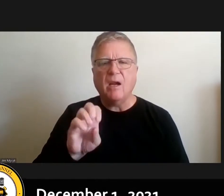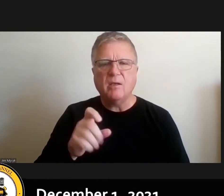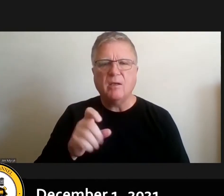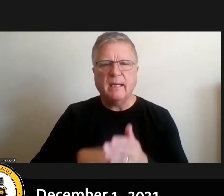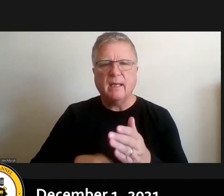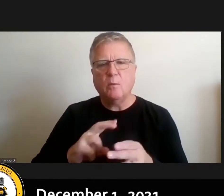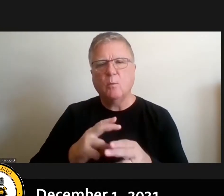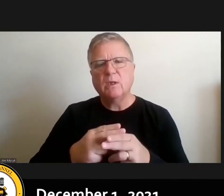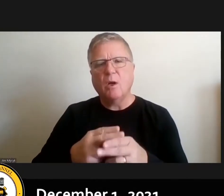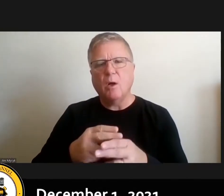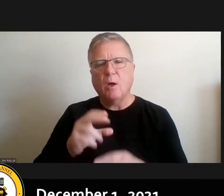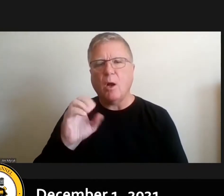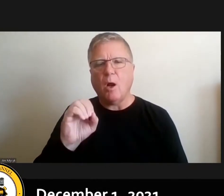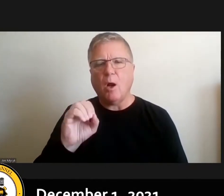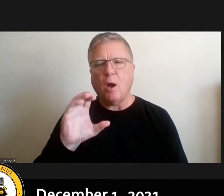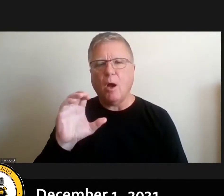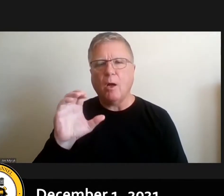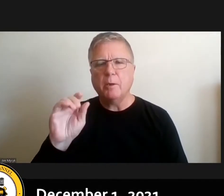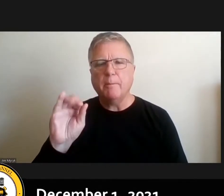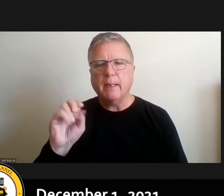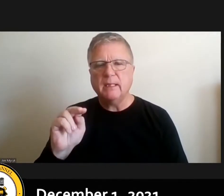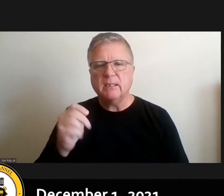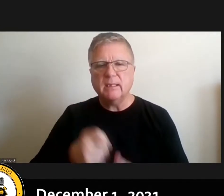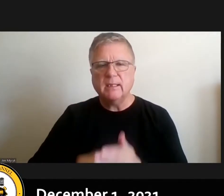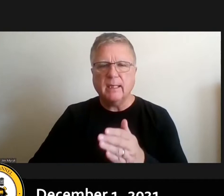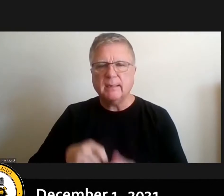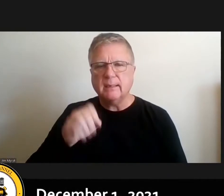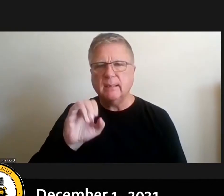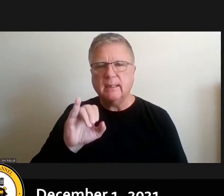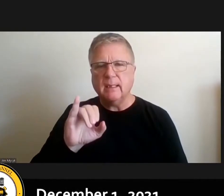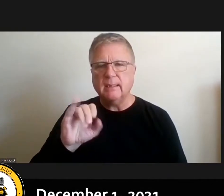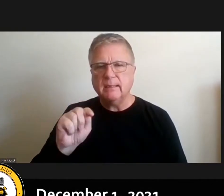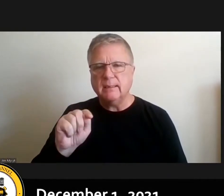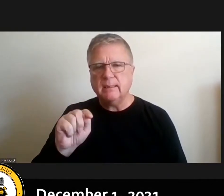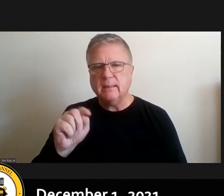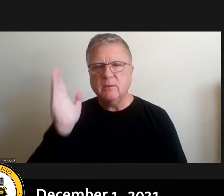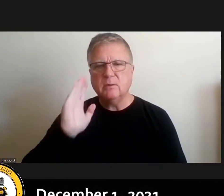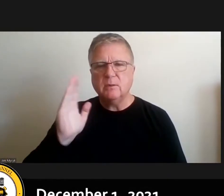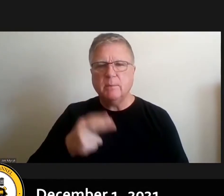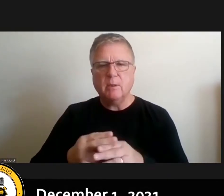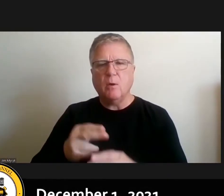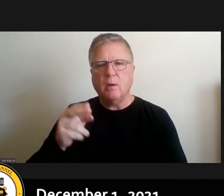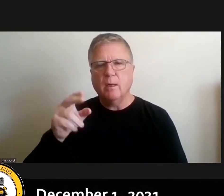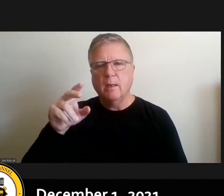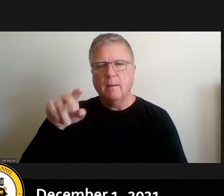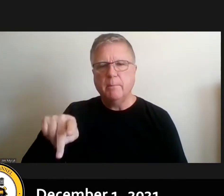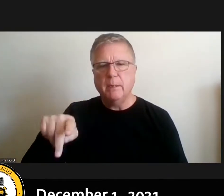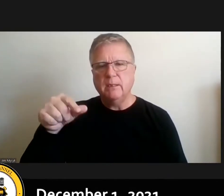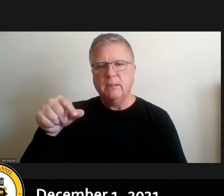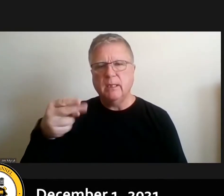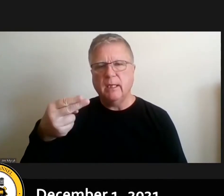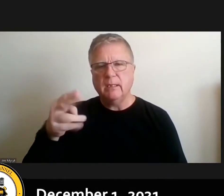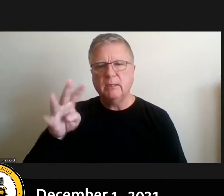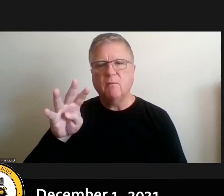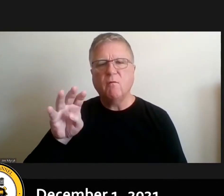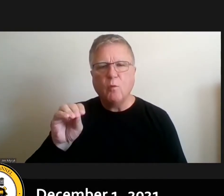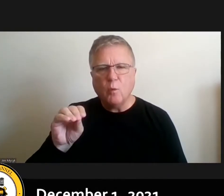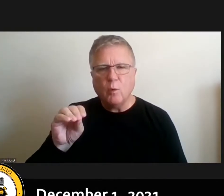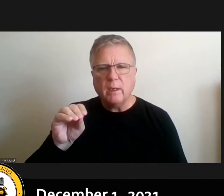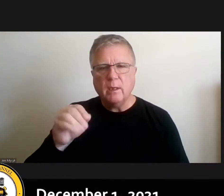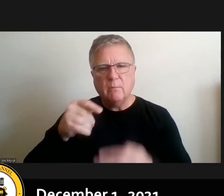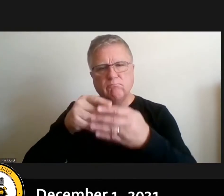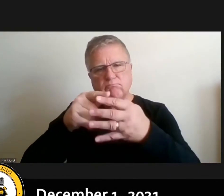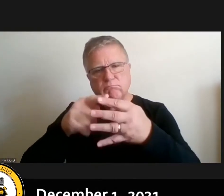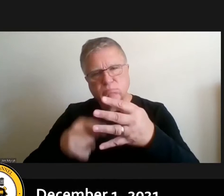tax eit used to be called pgh 40 and so um they're all since gone